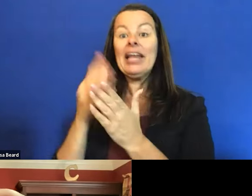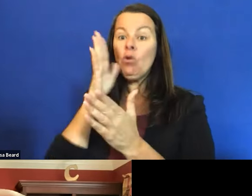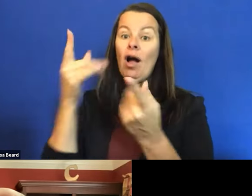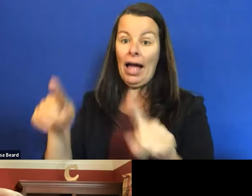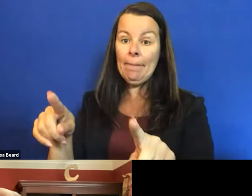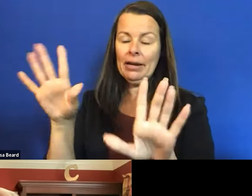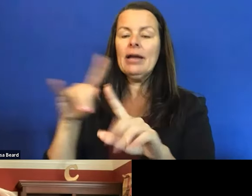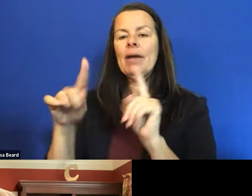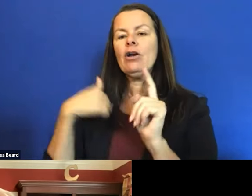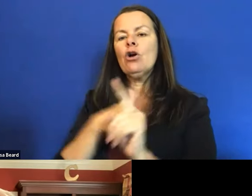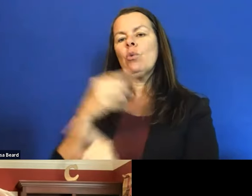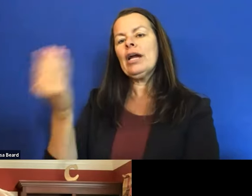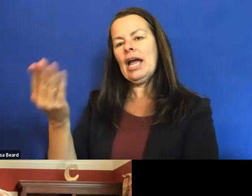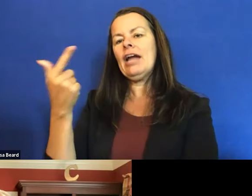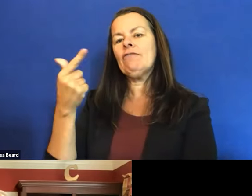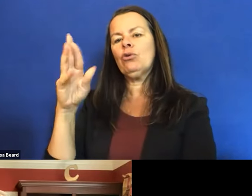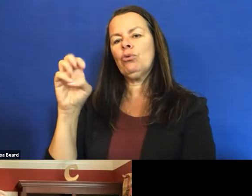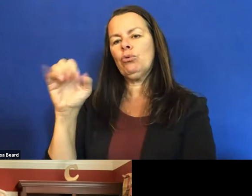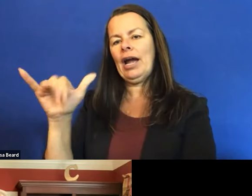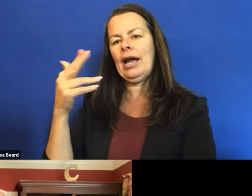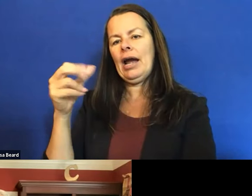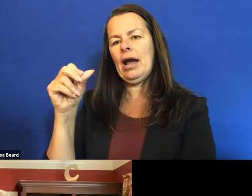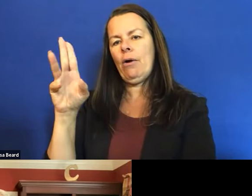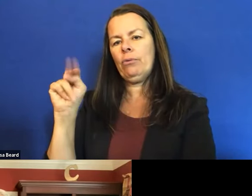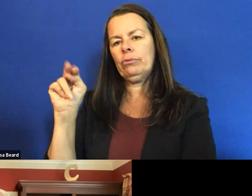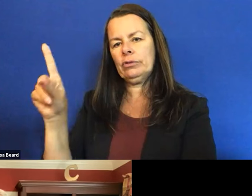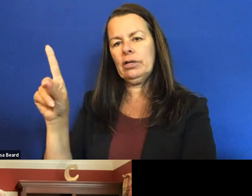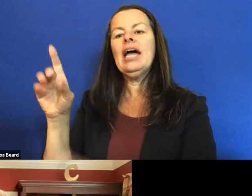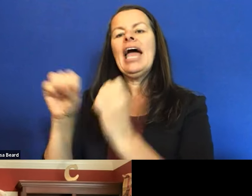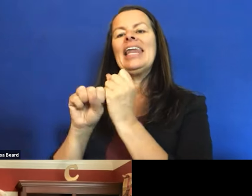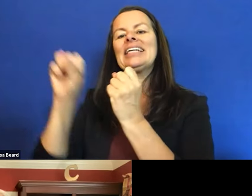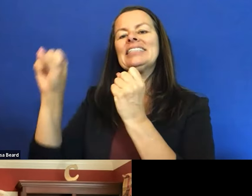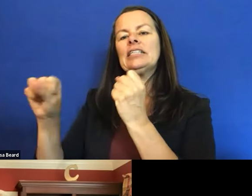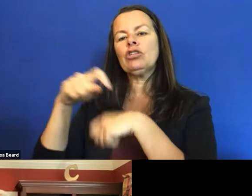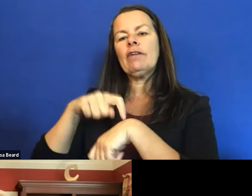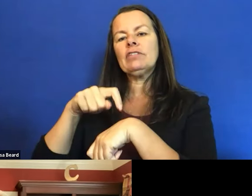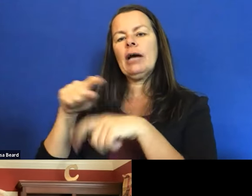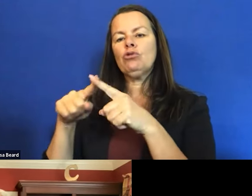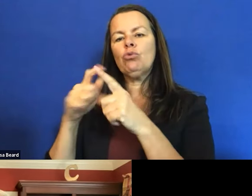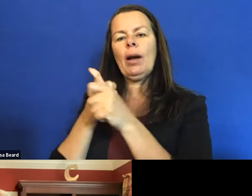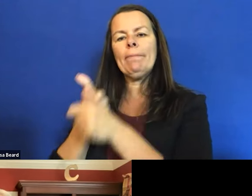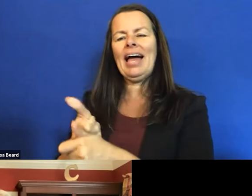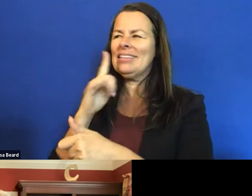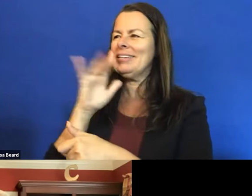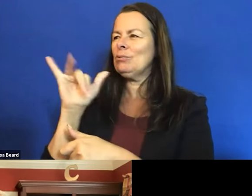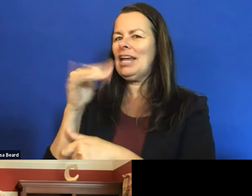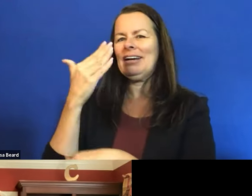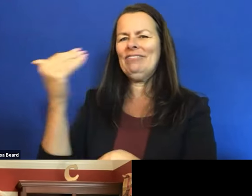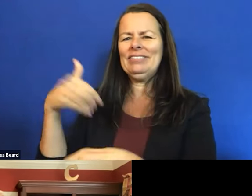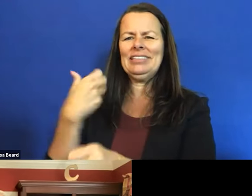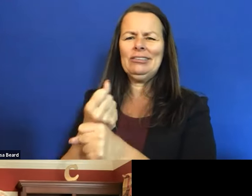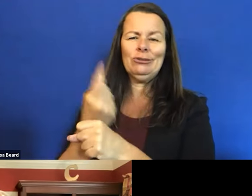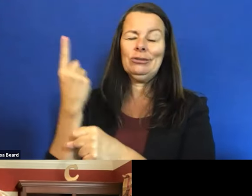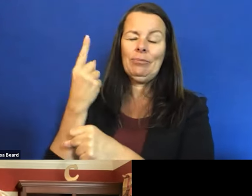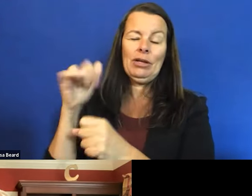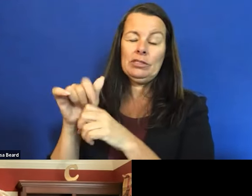Greyhound and motor bus owners an extension of time to comply. think it was something like 15 years or something. was a